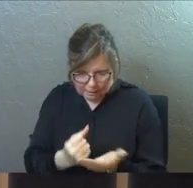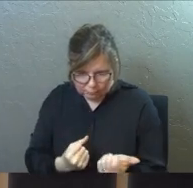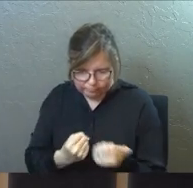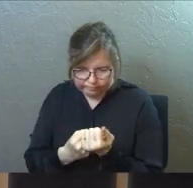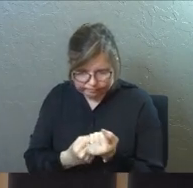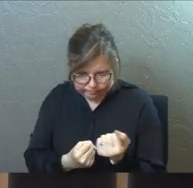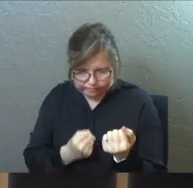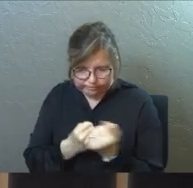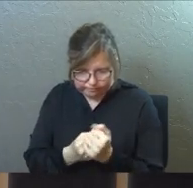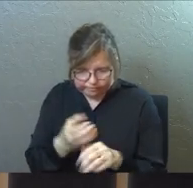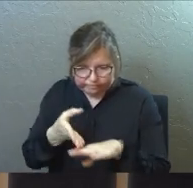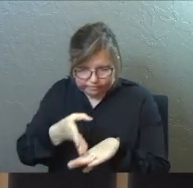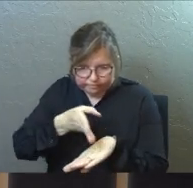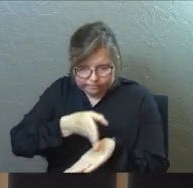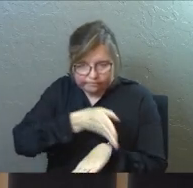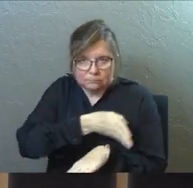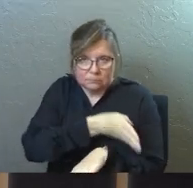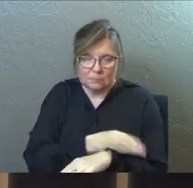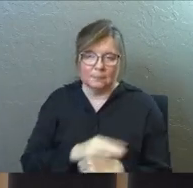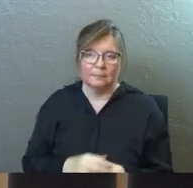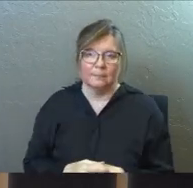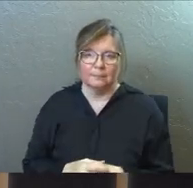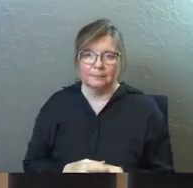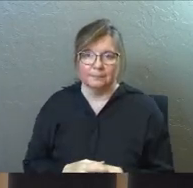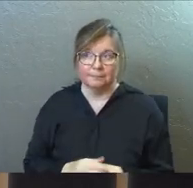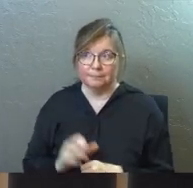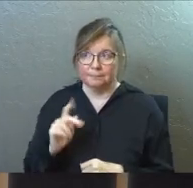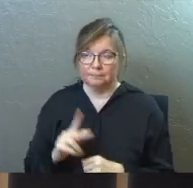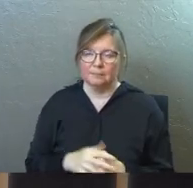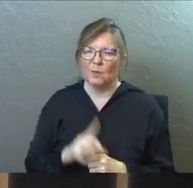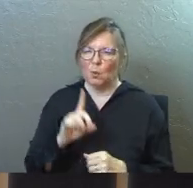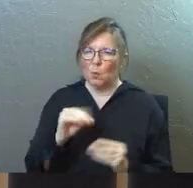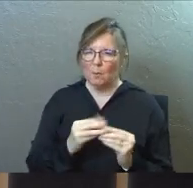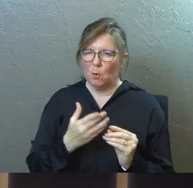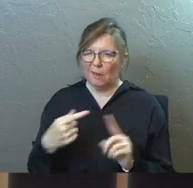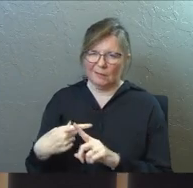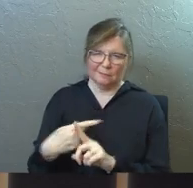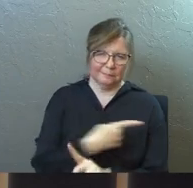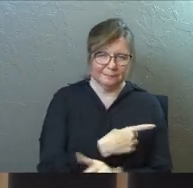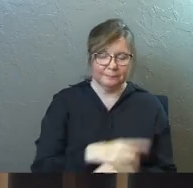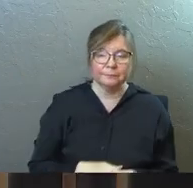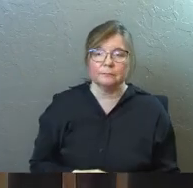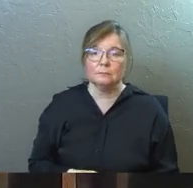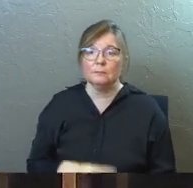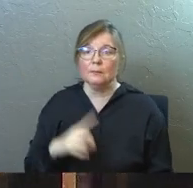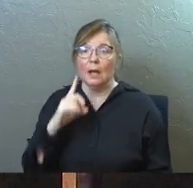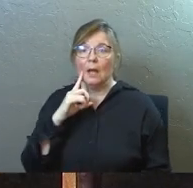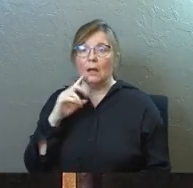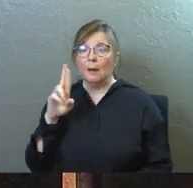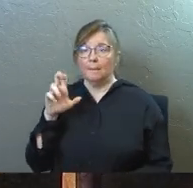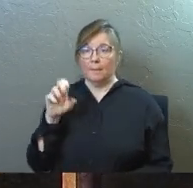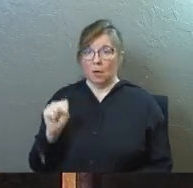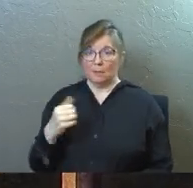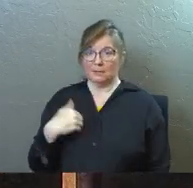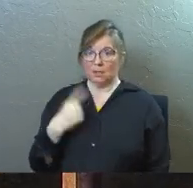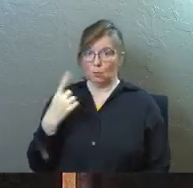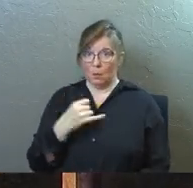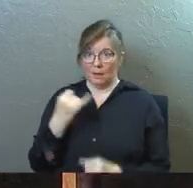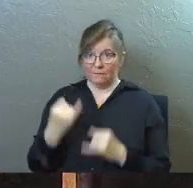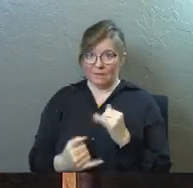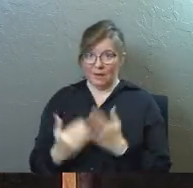All right. Now one more thing. I got one more thing. I think Barnabas has got one final lesson for us.